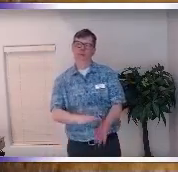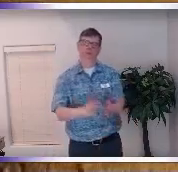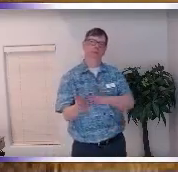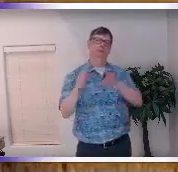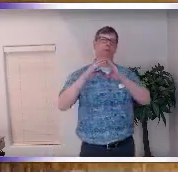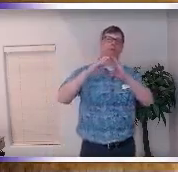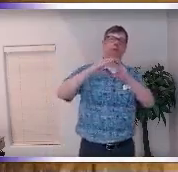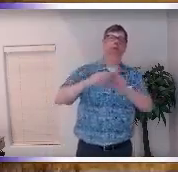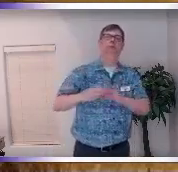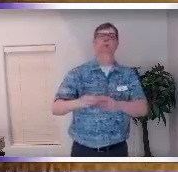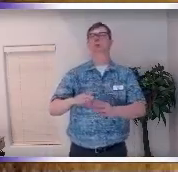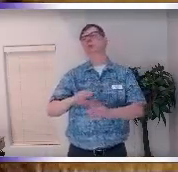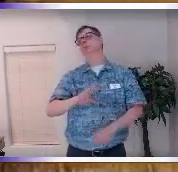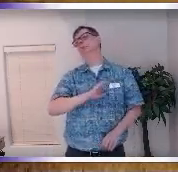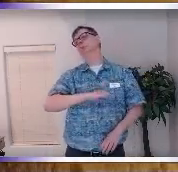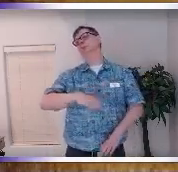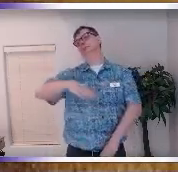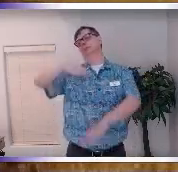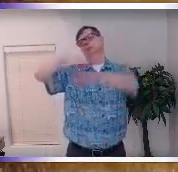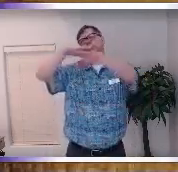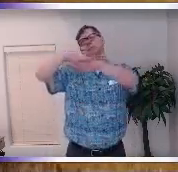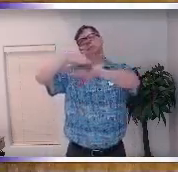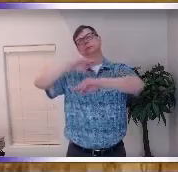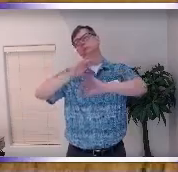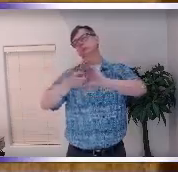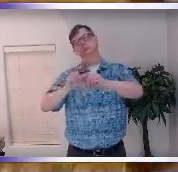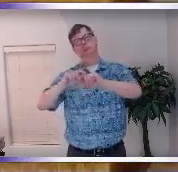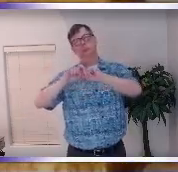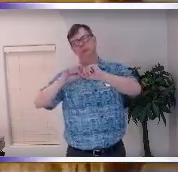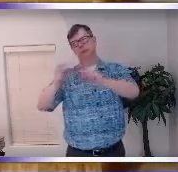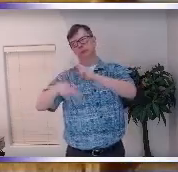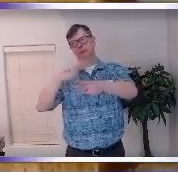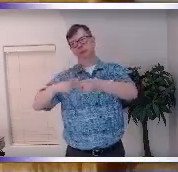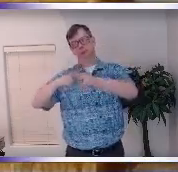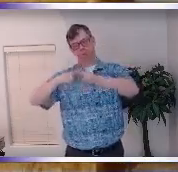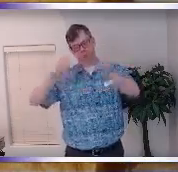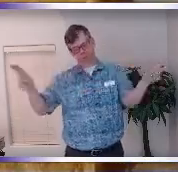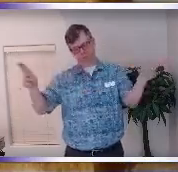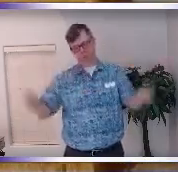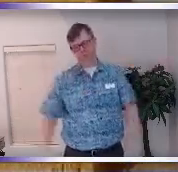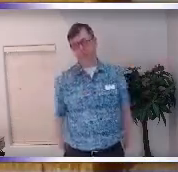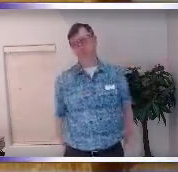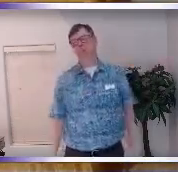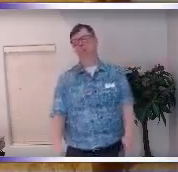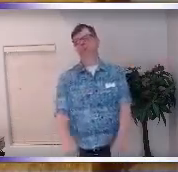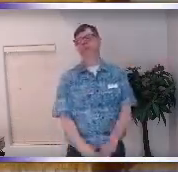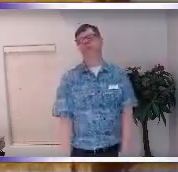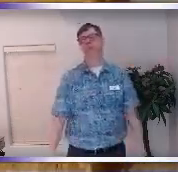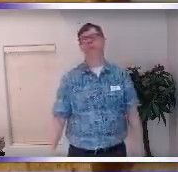this is where compassion rises that we don't give people a break and especially in our philosophy um